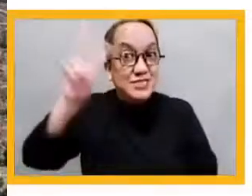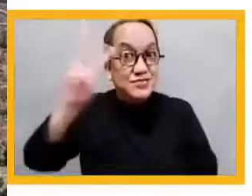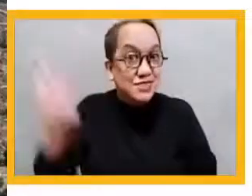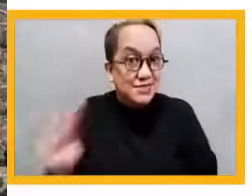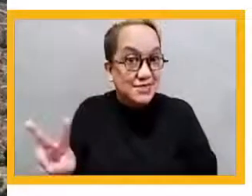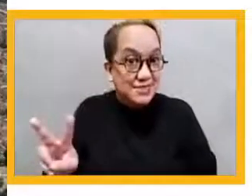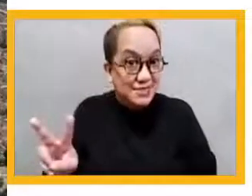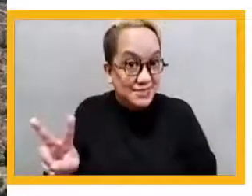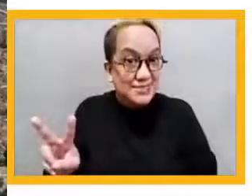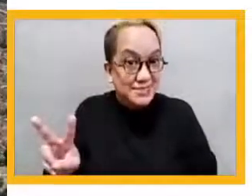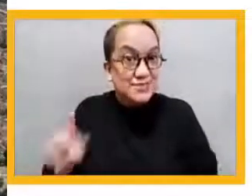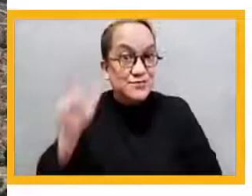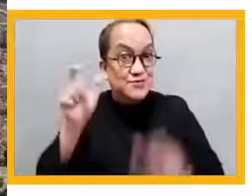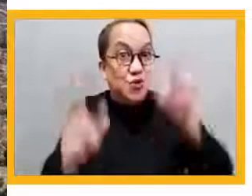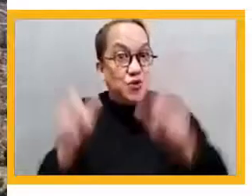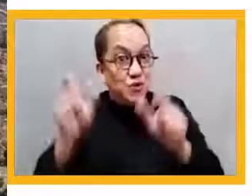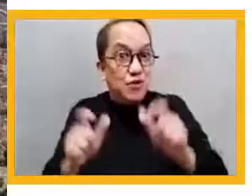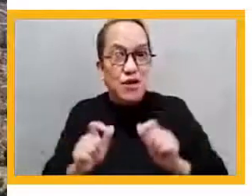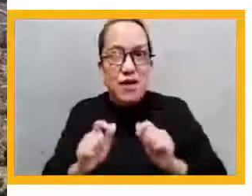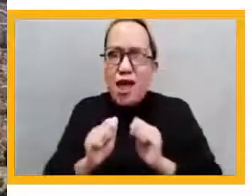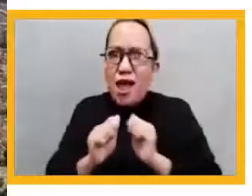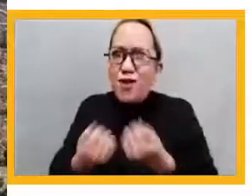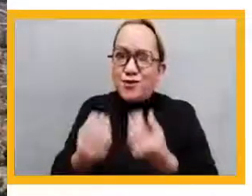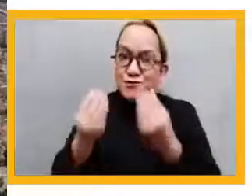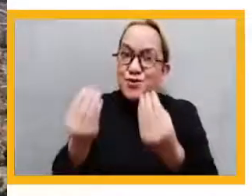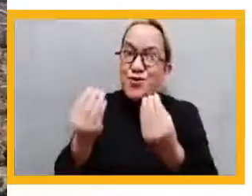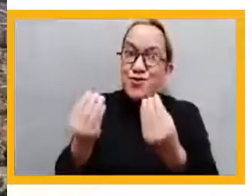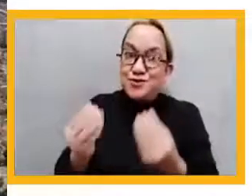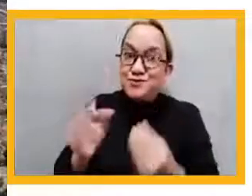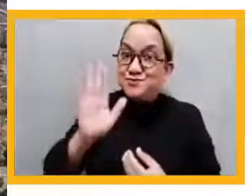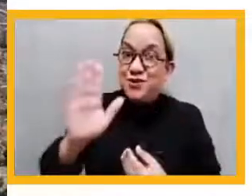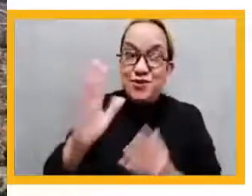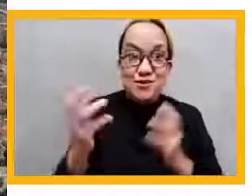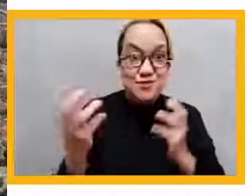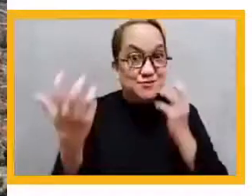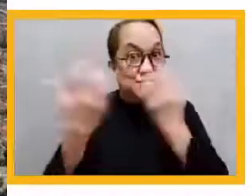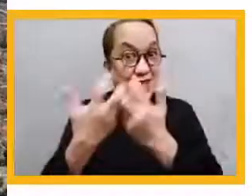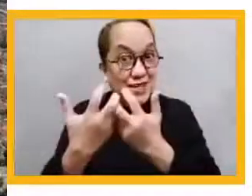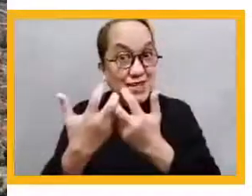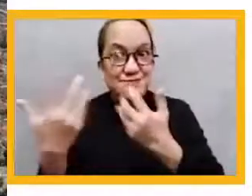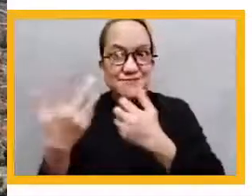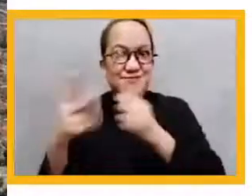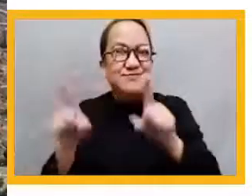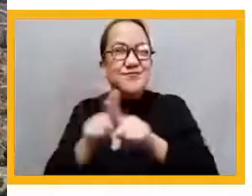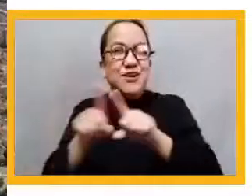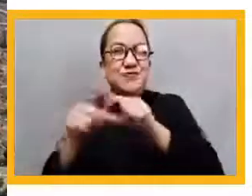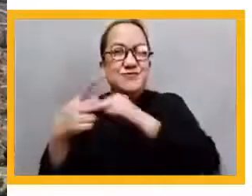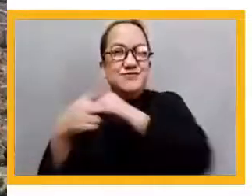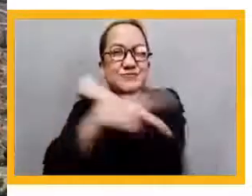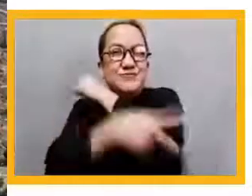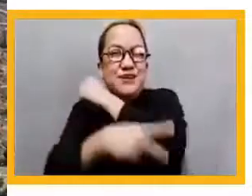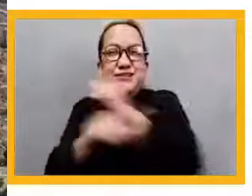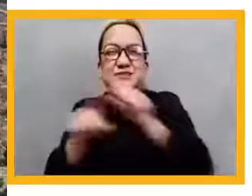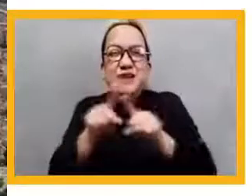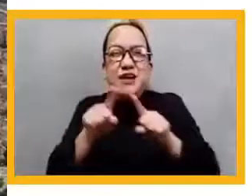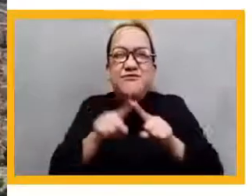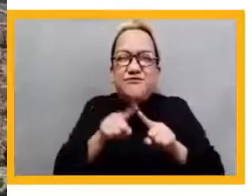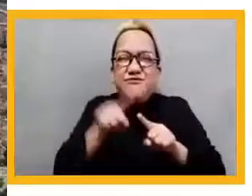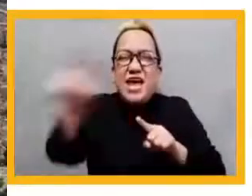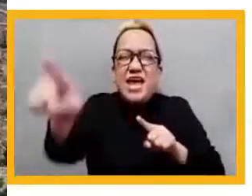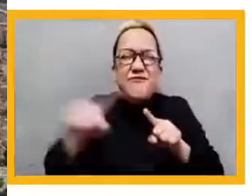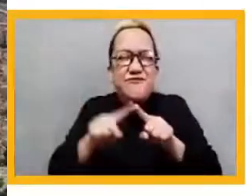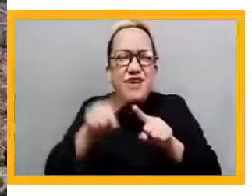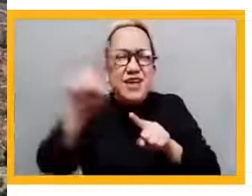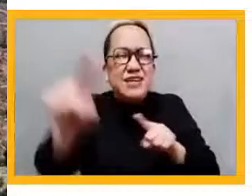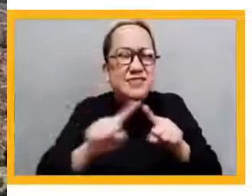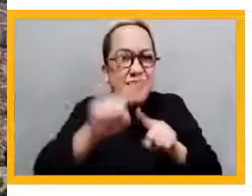Nueva model, especially for the rural isolated multi-grade schoolings. So we took Colombian teachers to Vietnam and